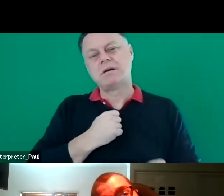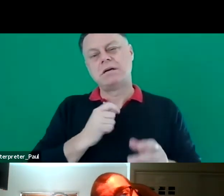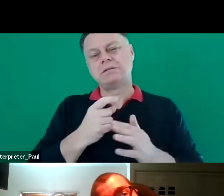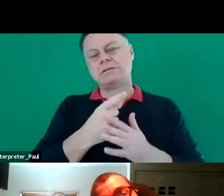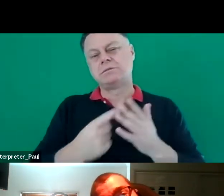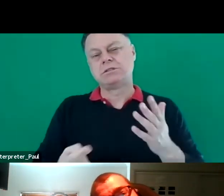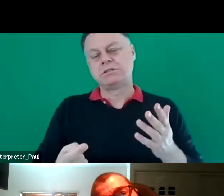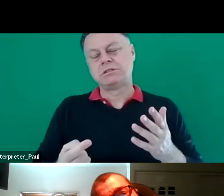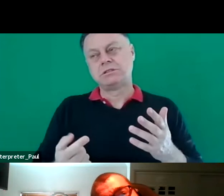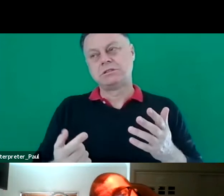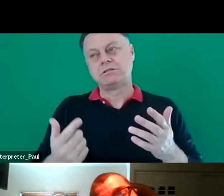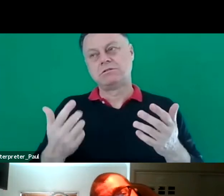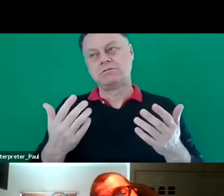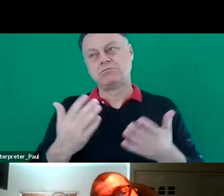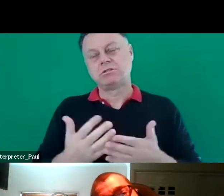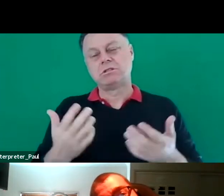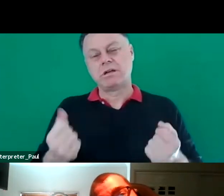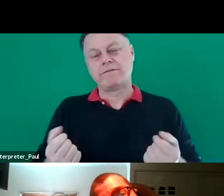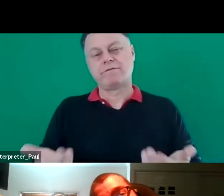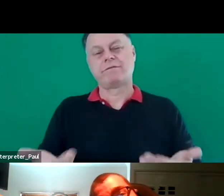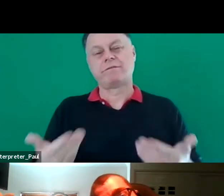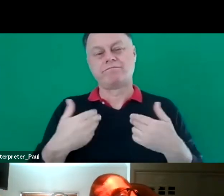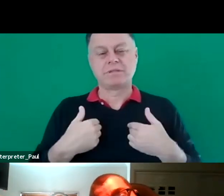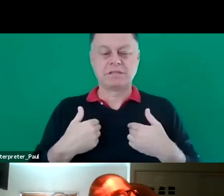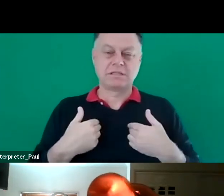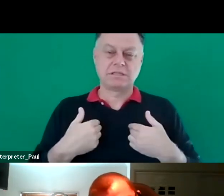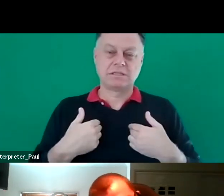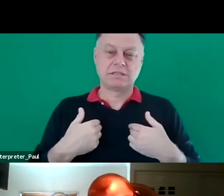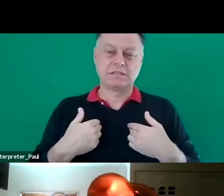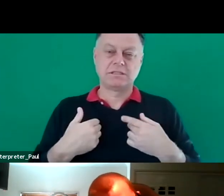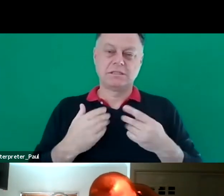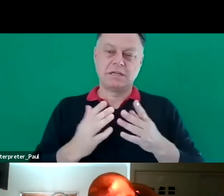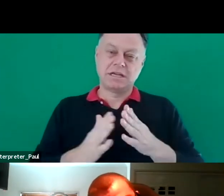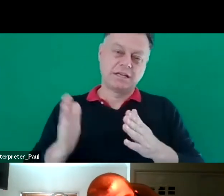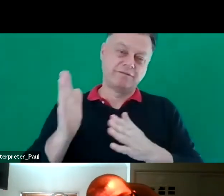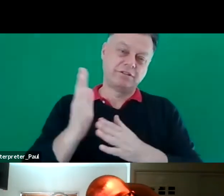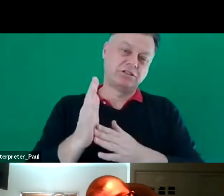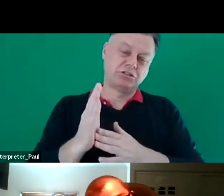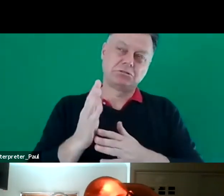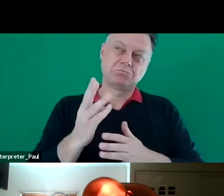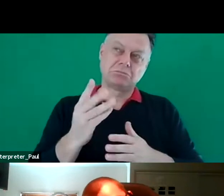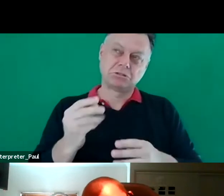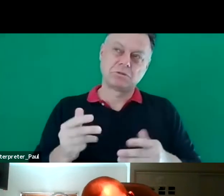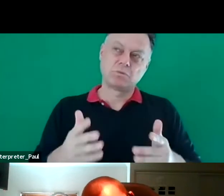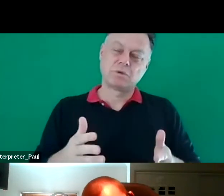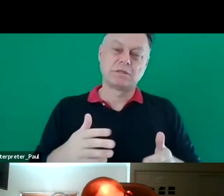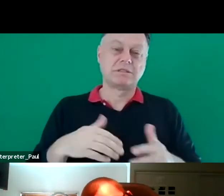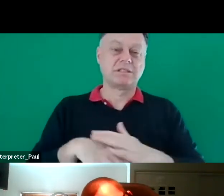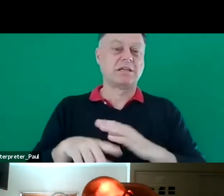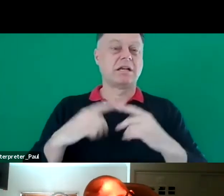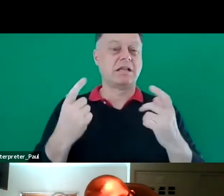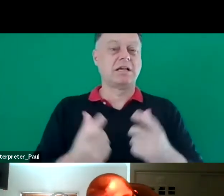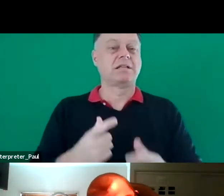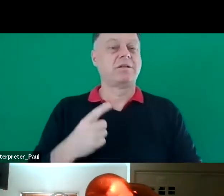really given me an advantage to some degree in the classroom,